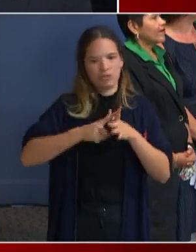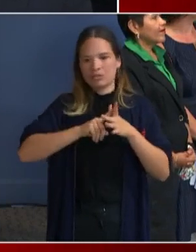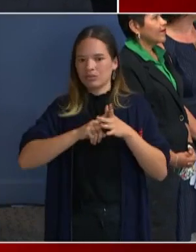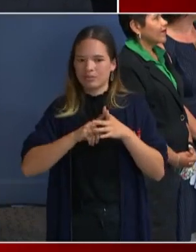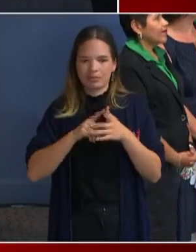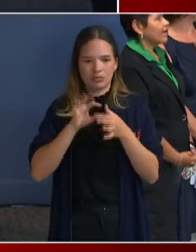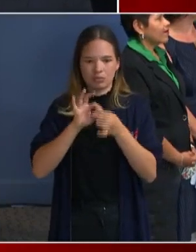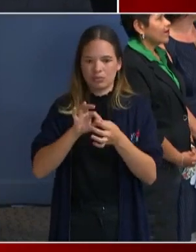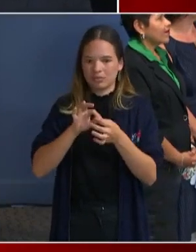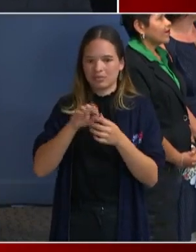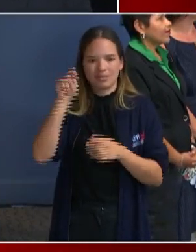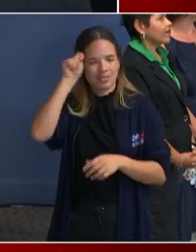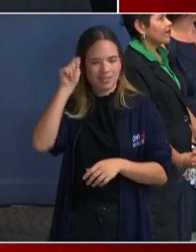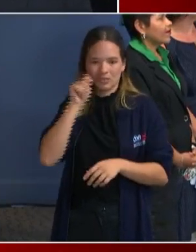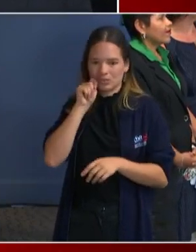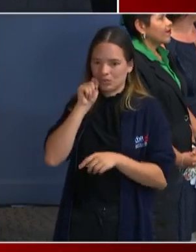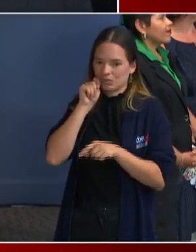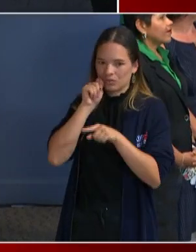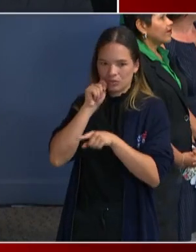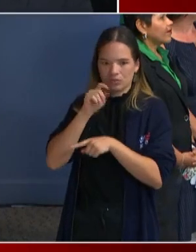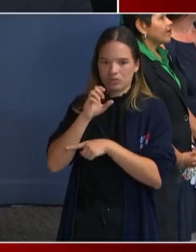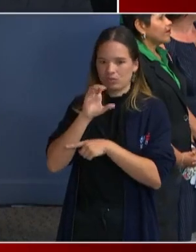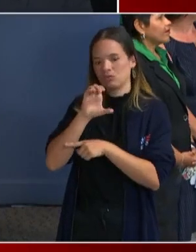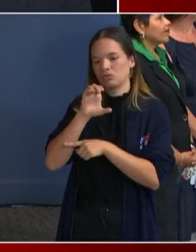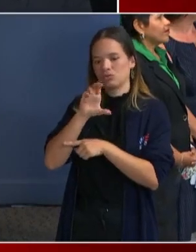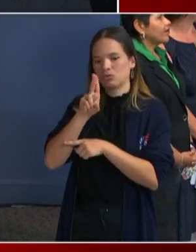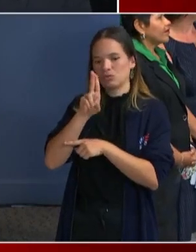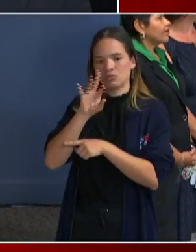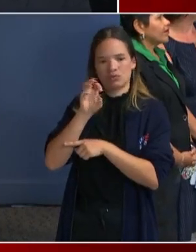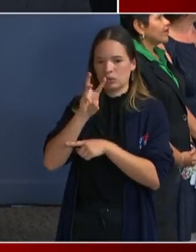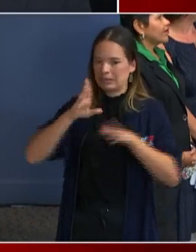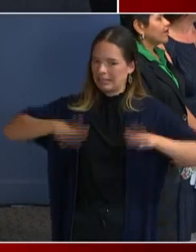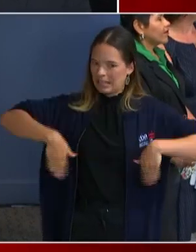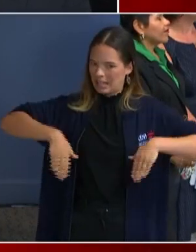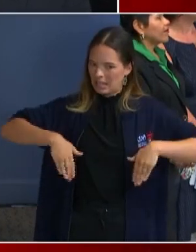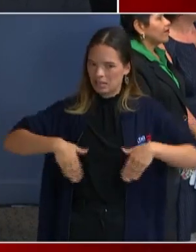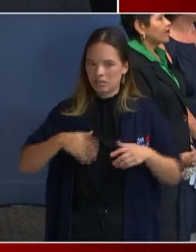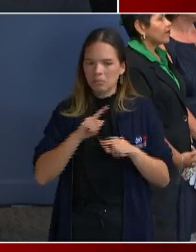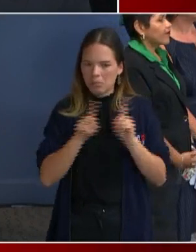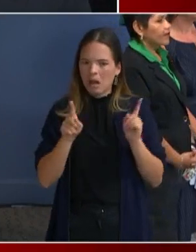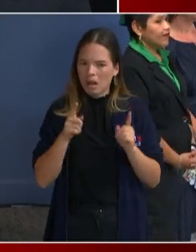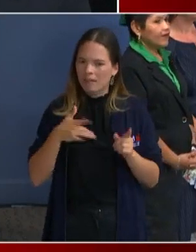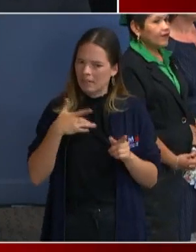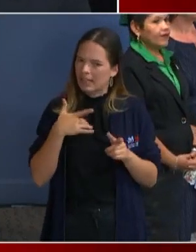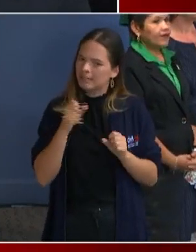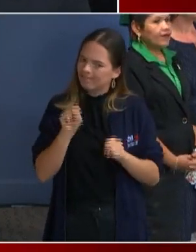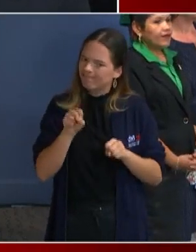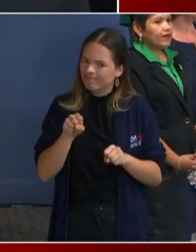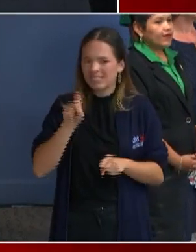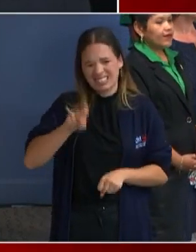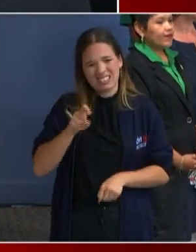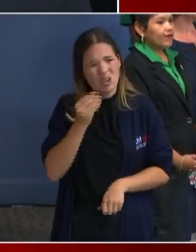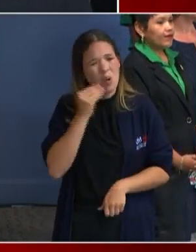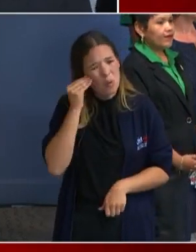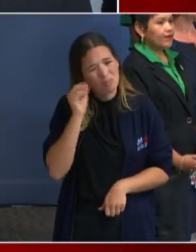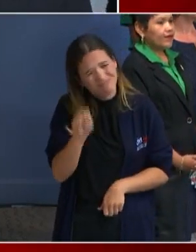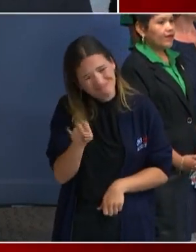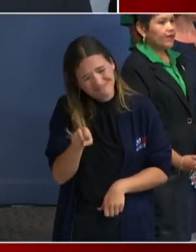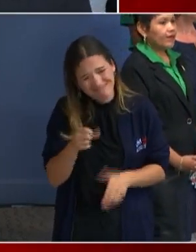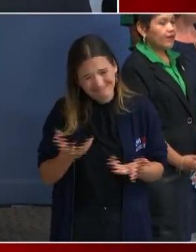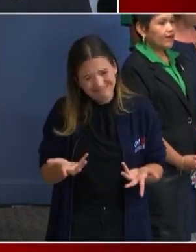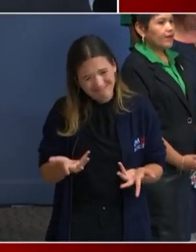curfews. I do feel very strongly that juveniles should be in the house, however, because